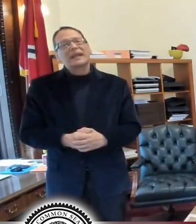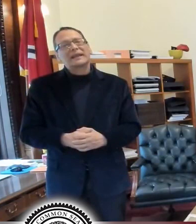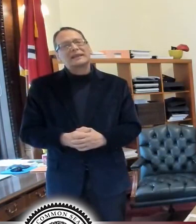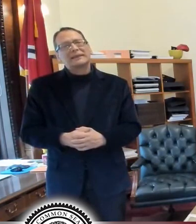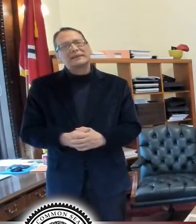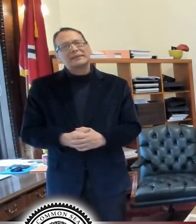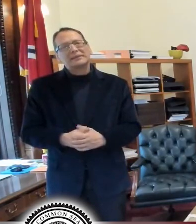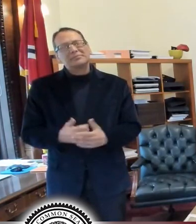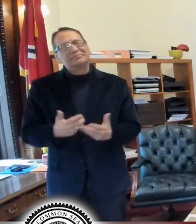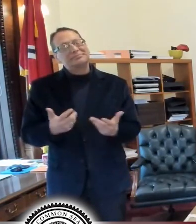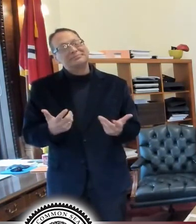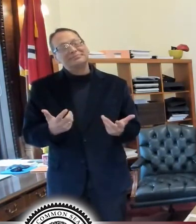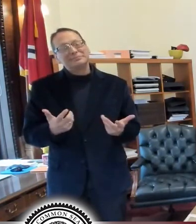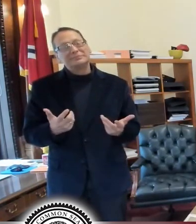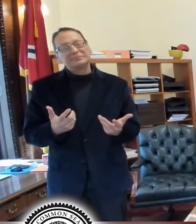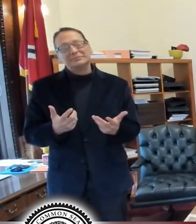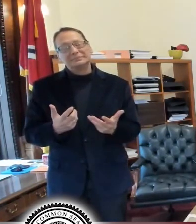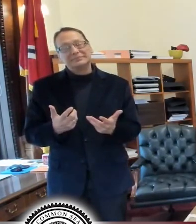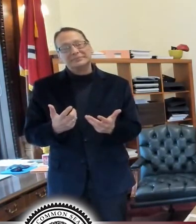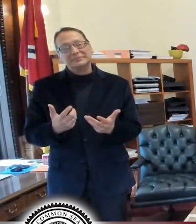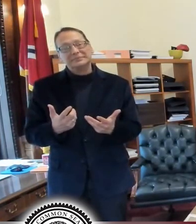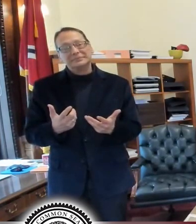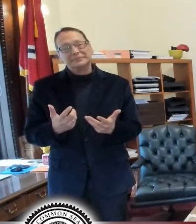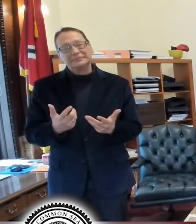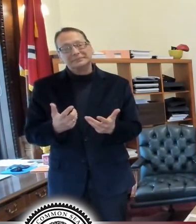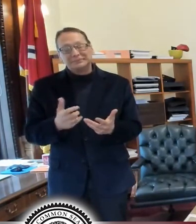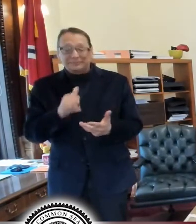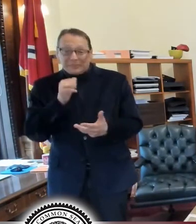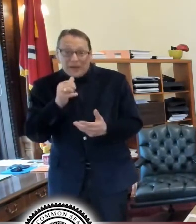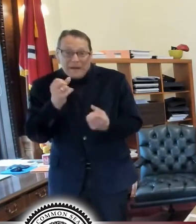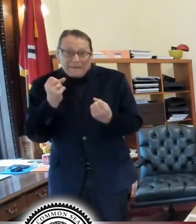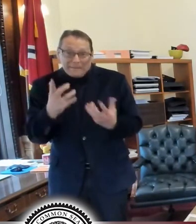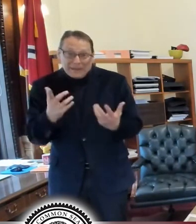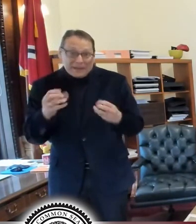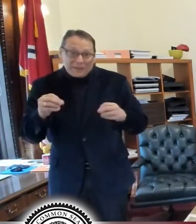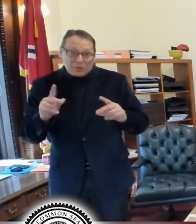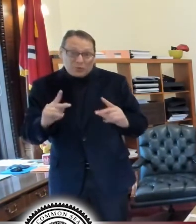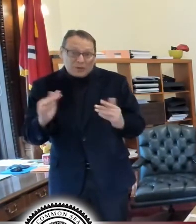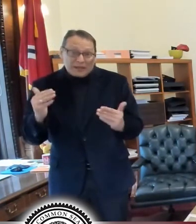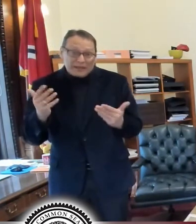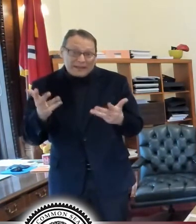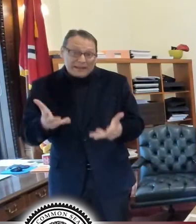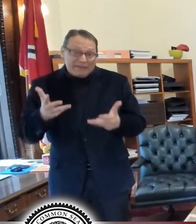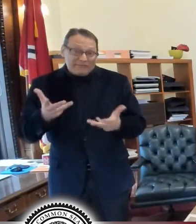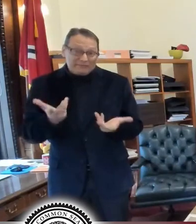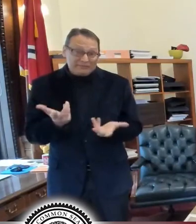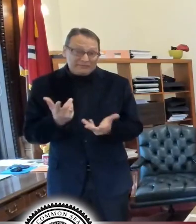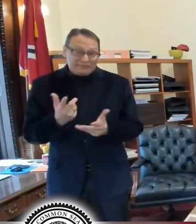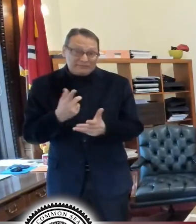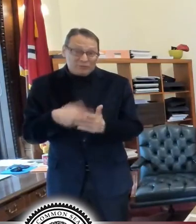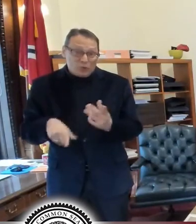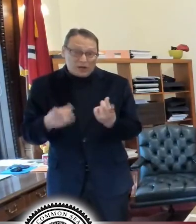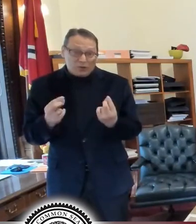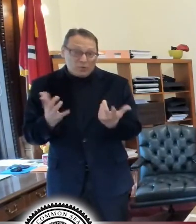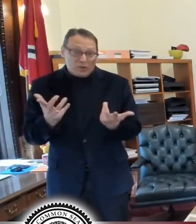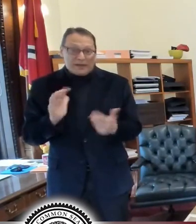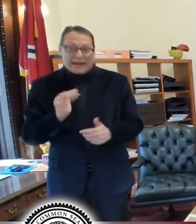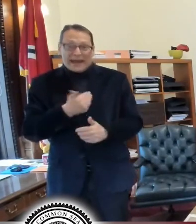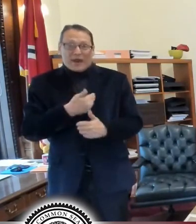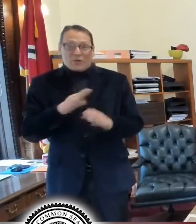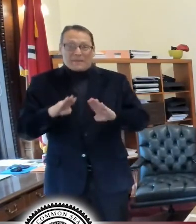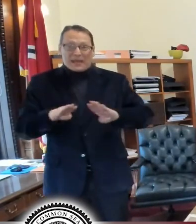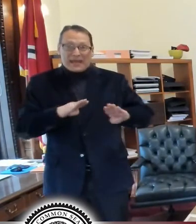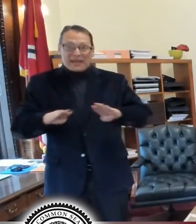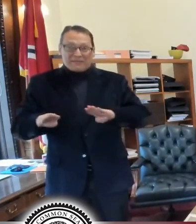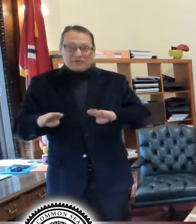few levers that, that we have left. the only thing we have is our behavior. And I know that